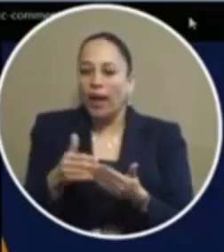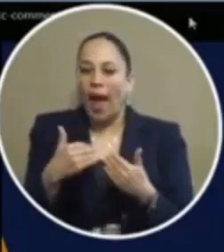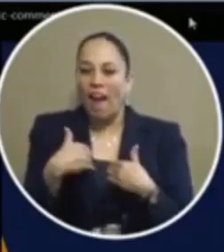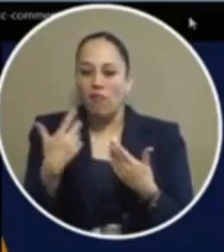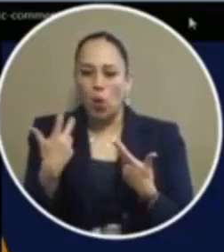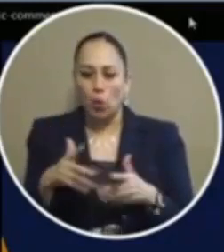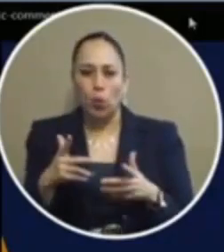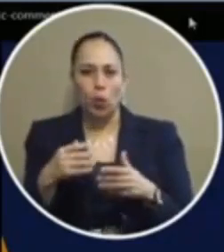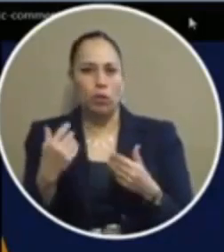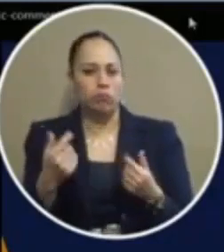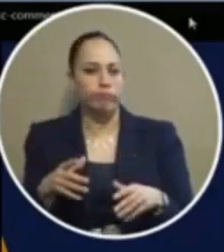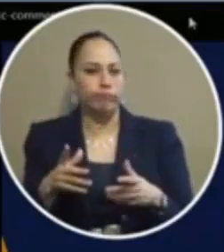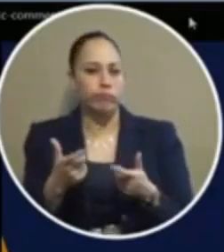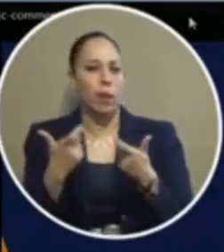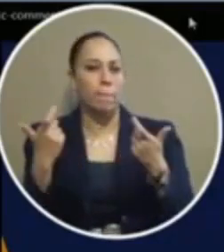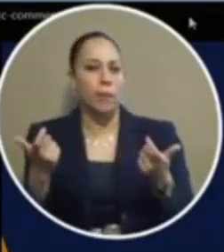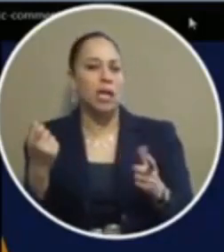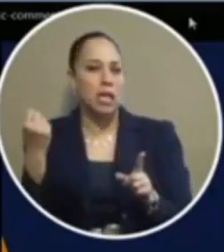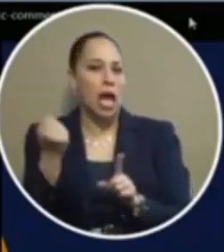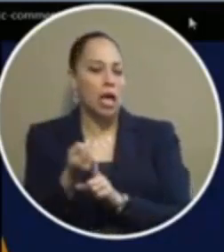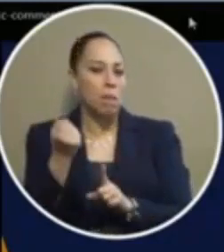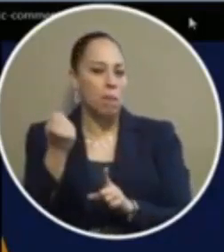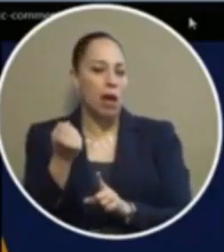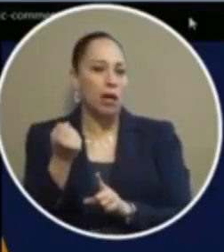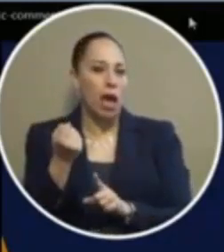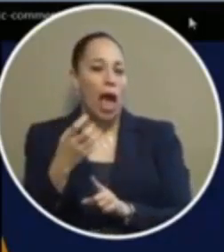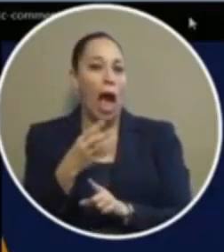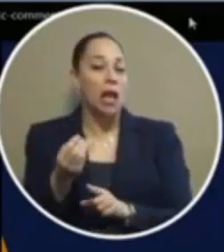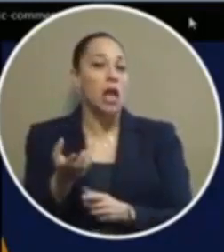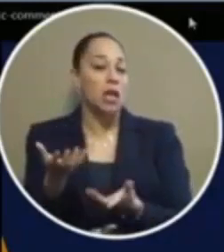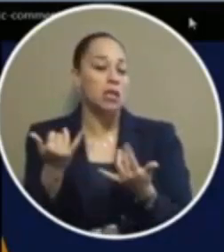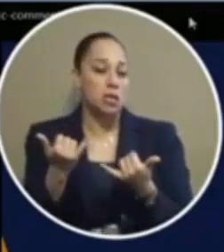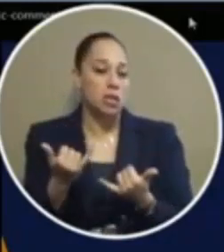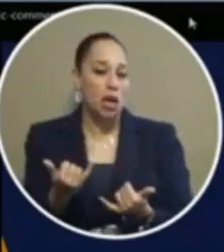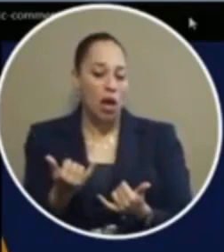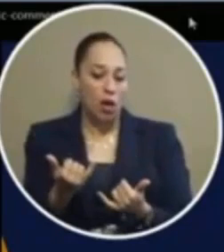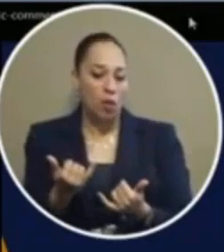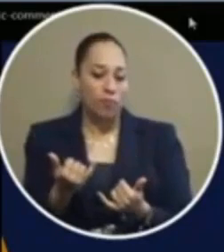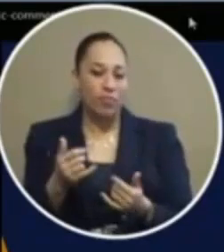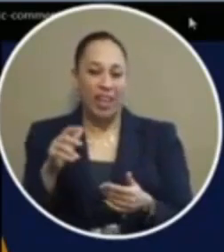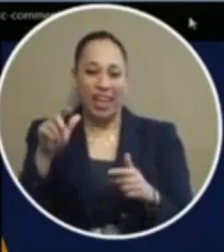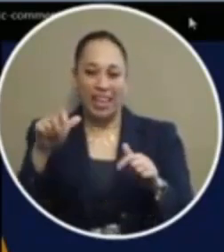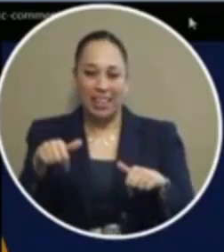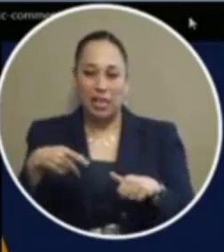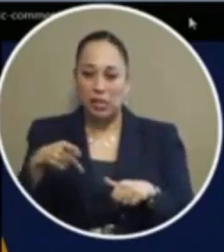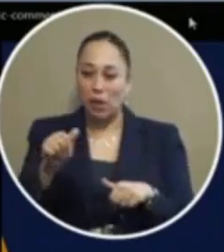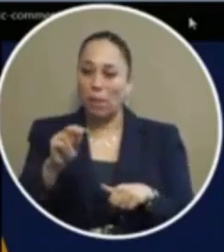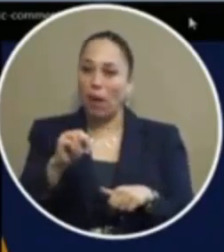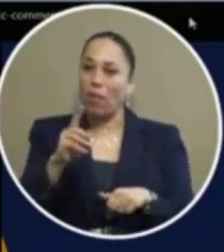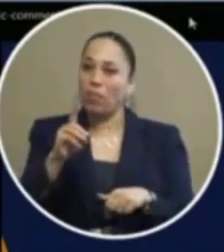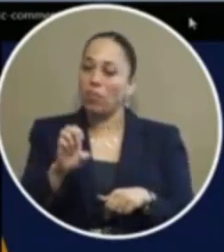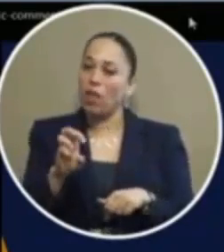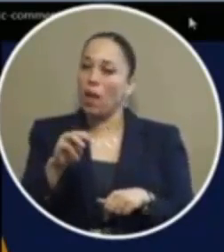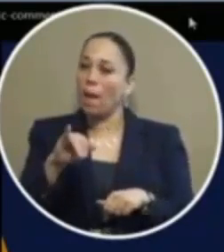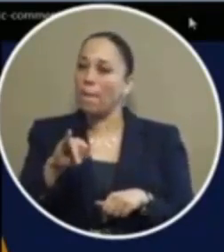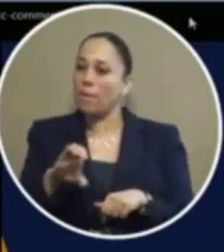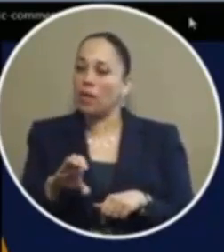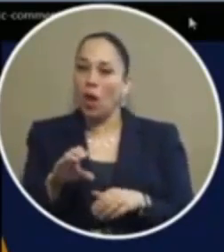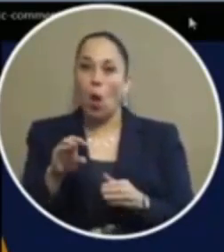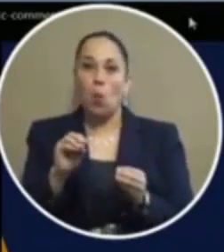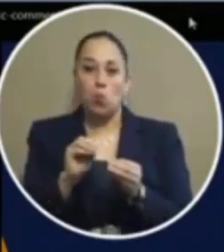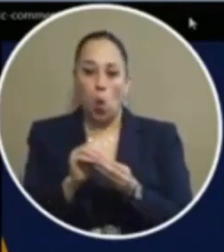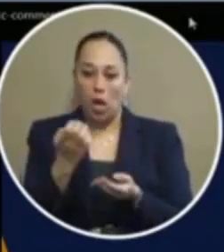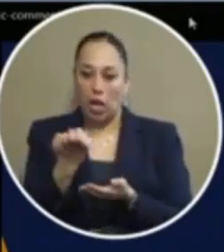impact on human potential and now in this pandemic uh with so much imposed economic